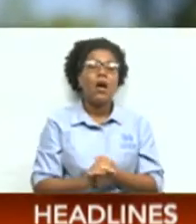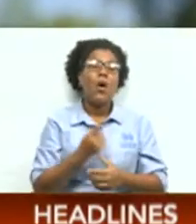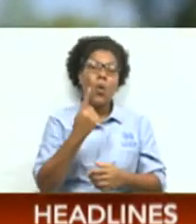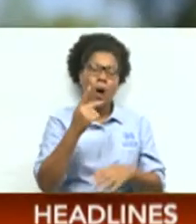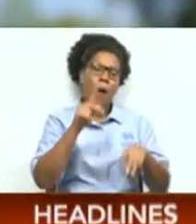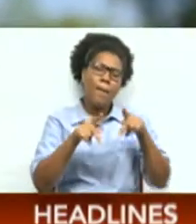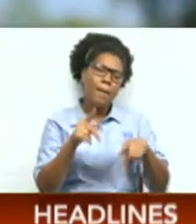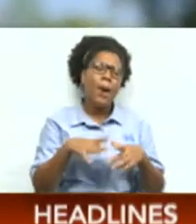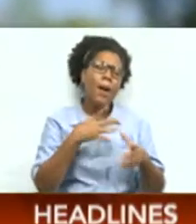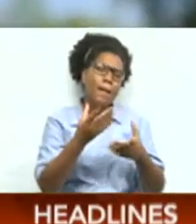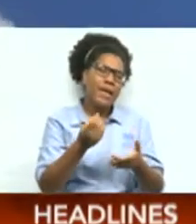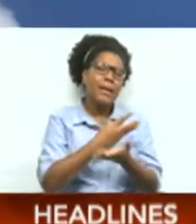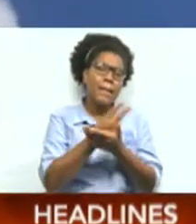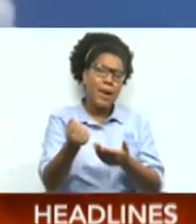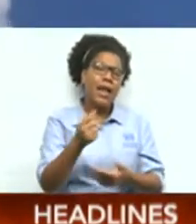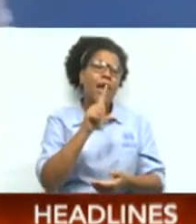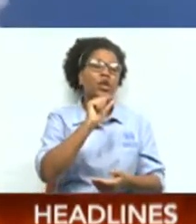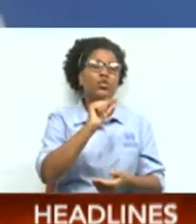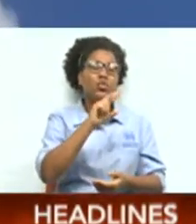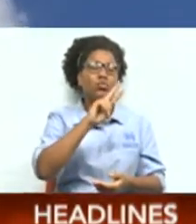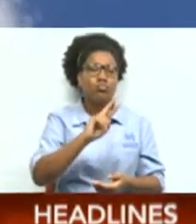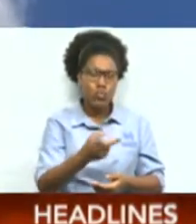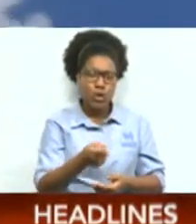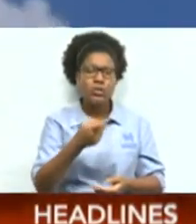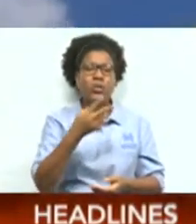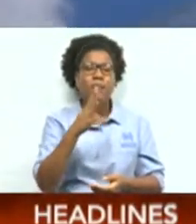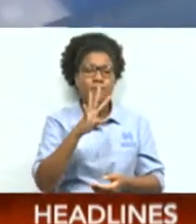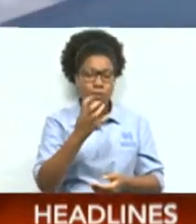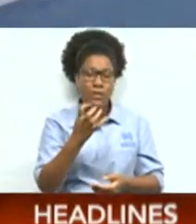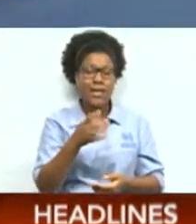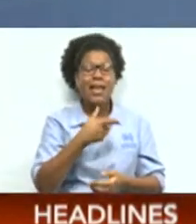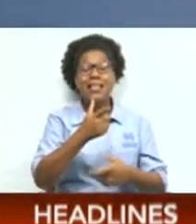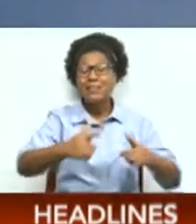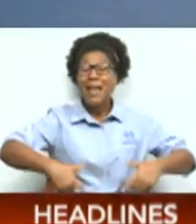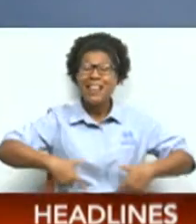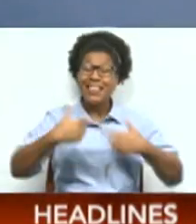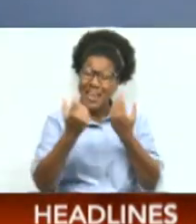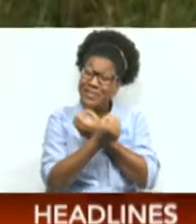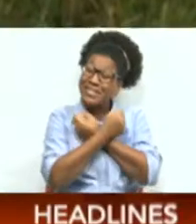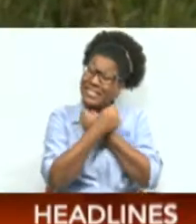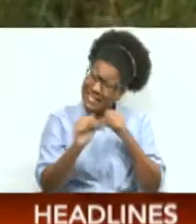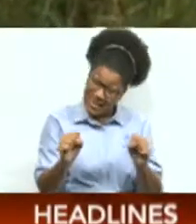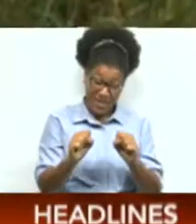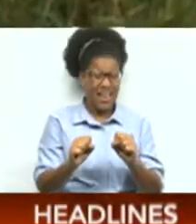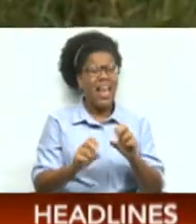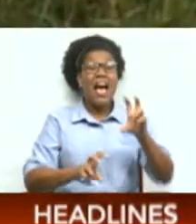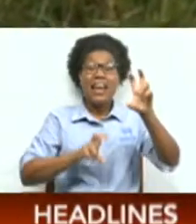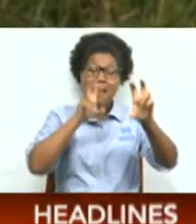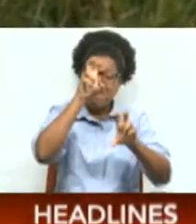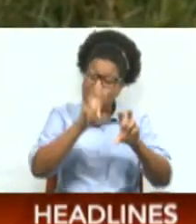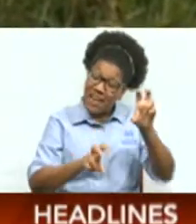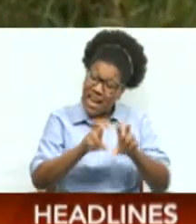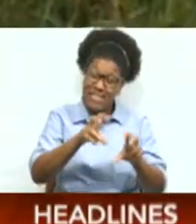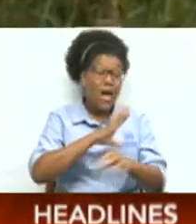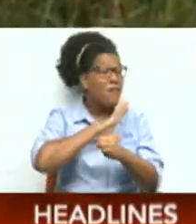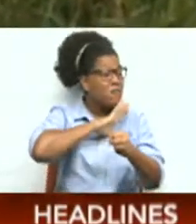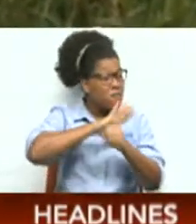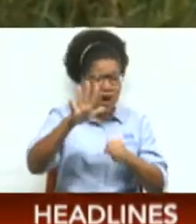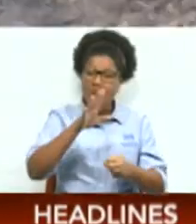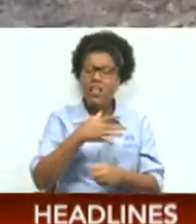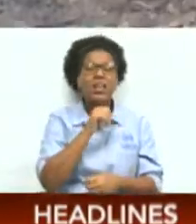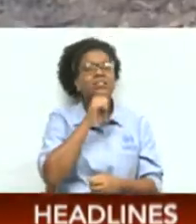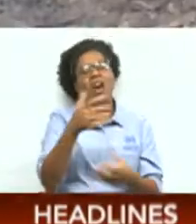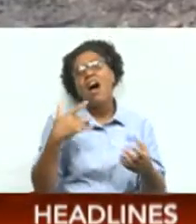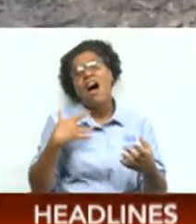land in 2014. All of our life savings and everything was invested in this. You know, so we really didn't have a choice.